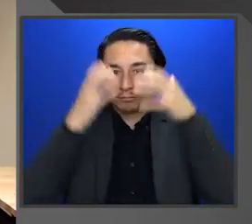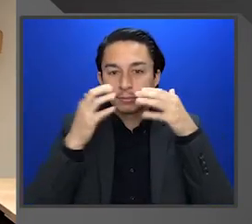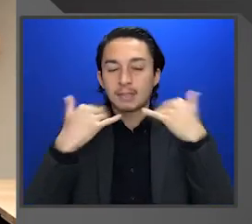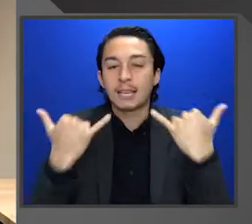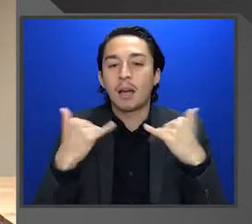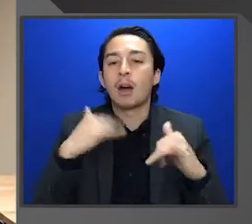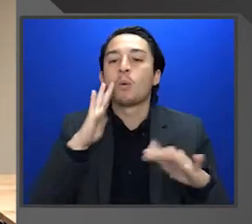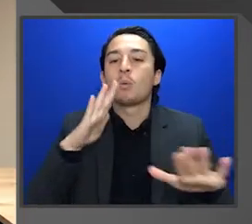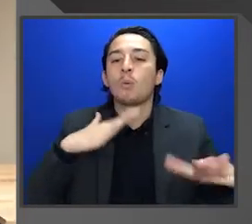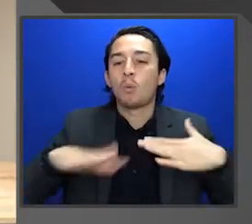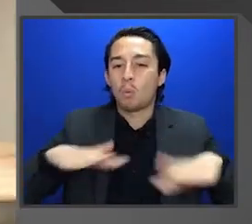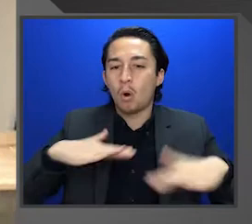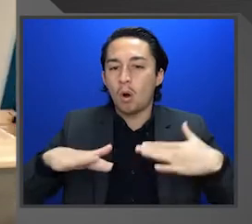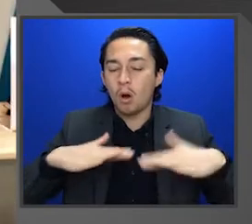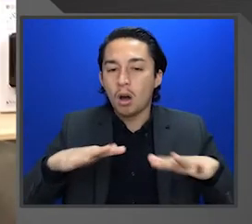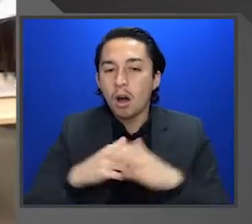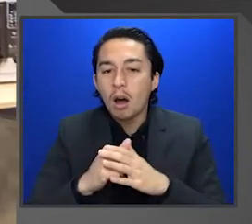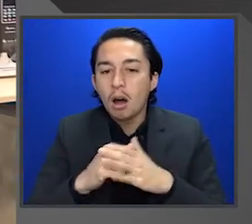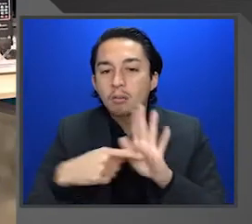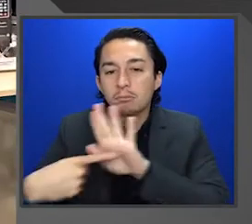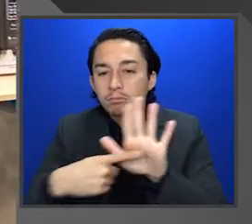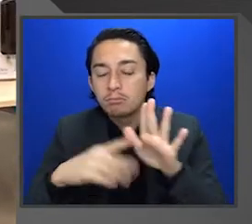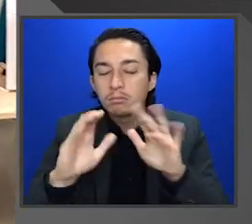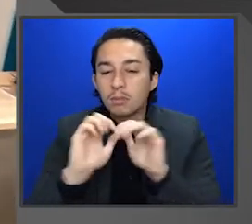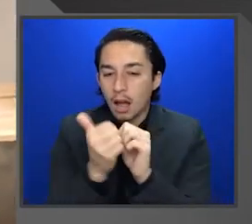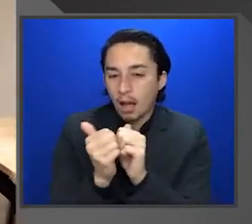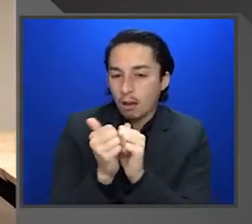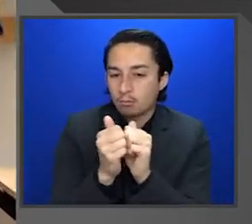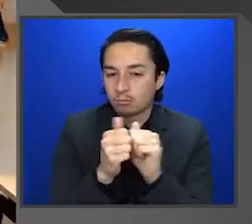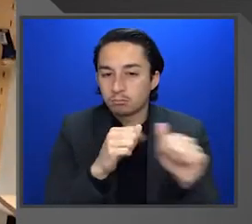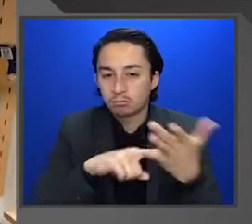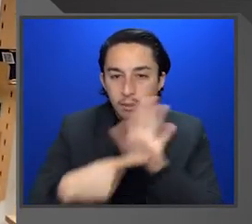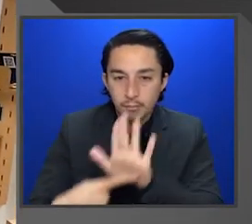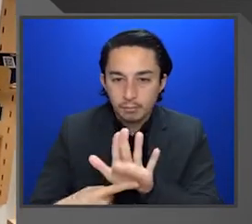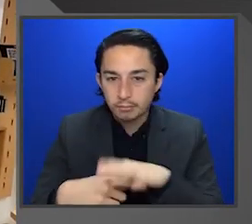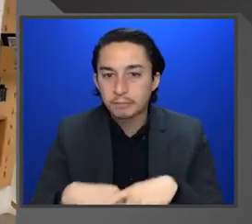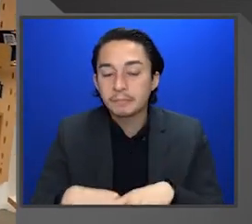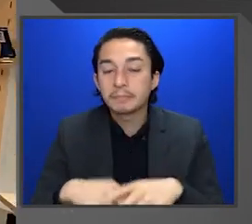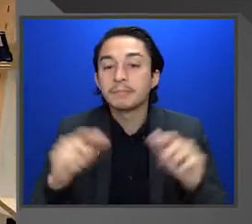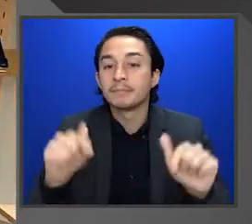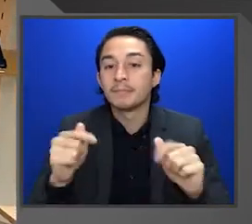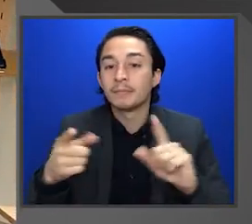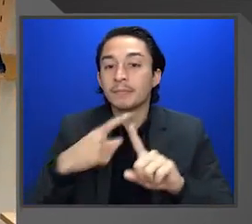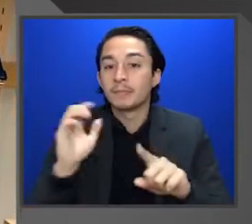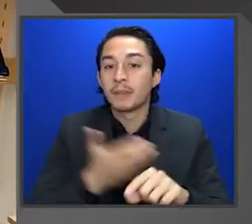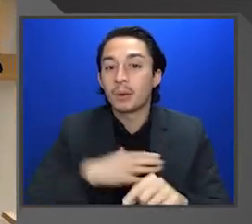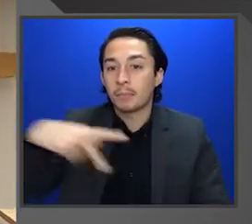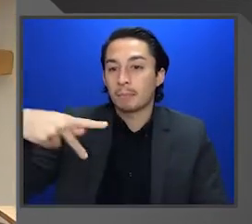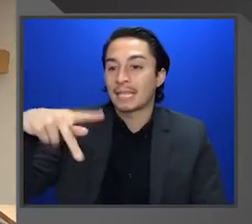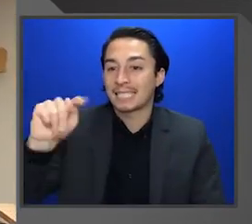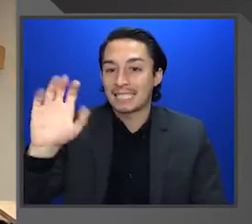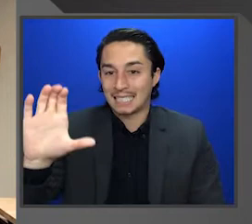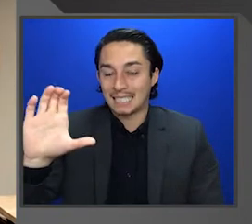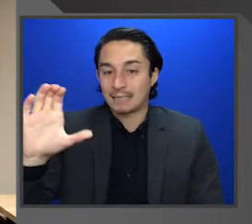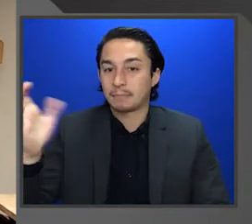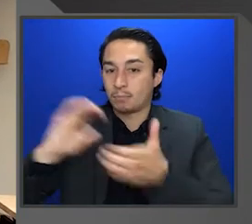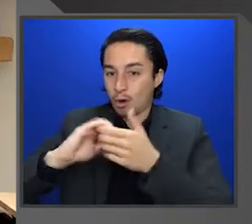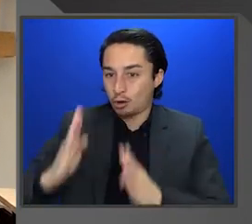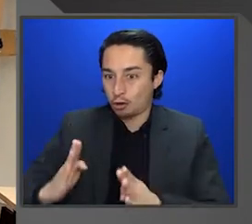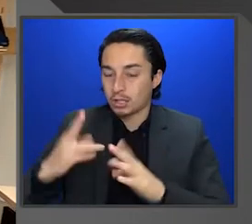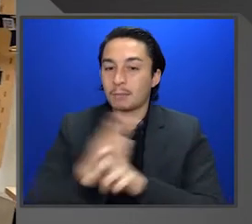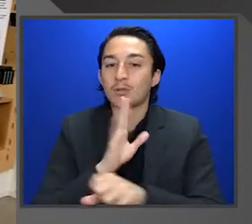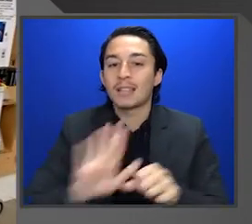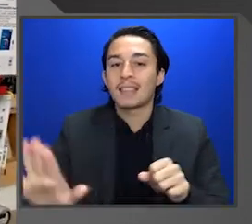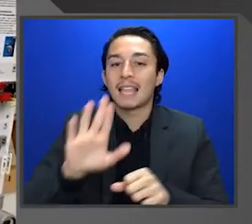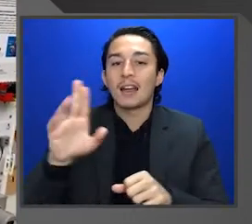going to walk through the Howden pump demonstration. So this demonstration is actually brought to us by our partners, PTC, and so I'm using